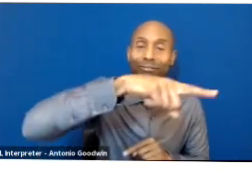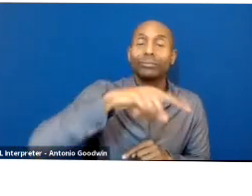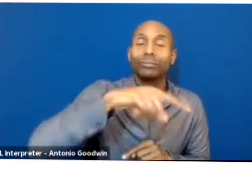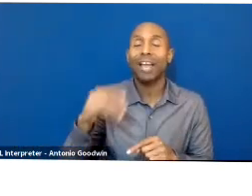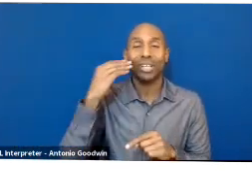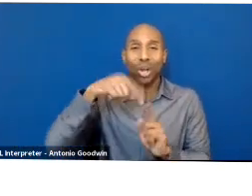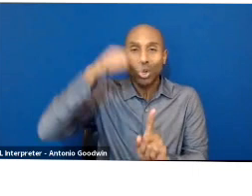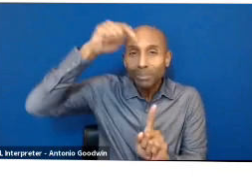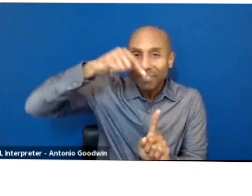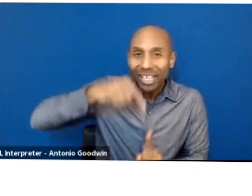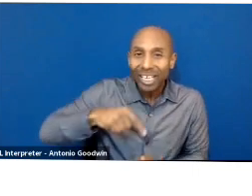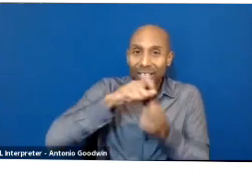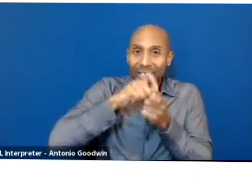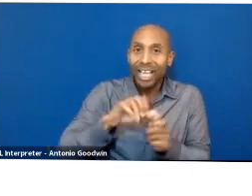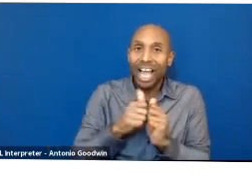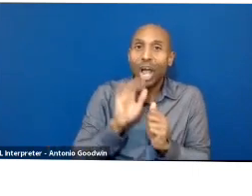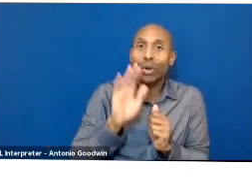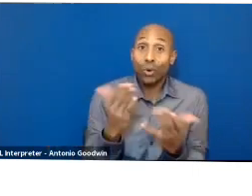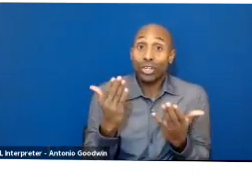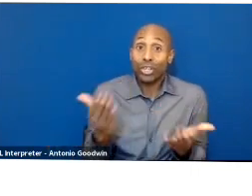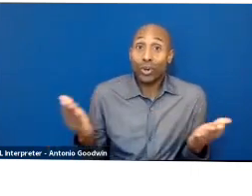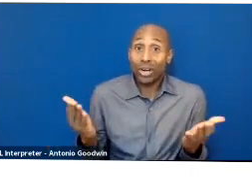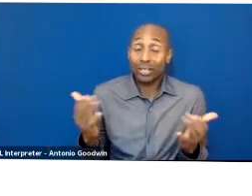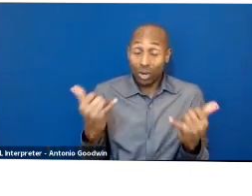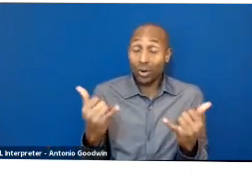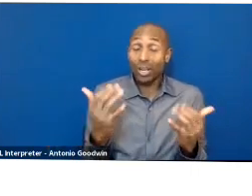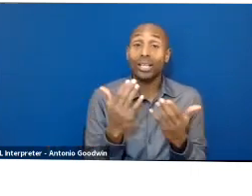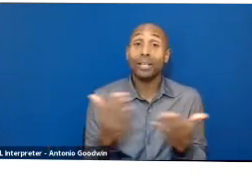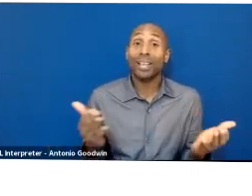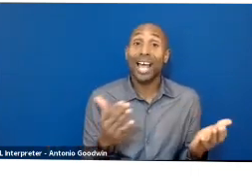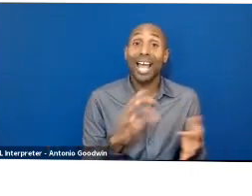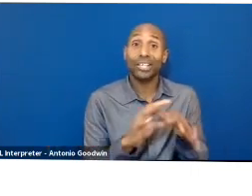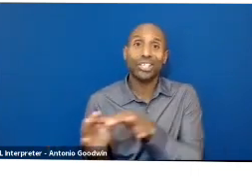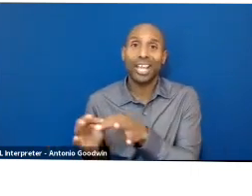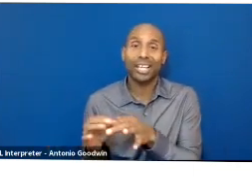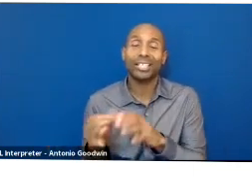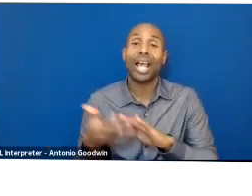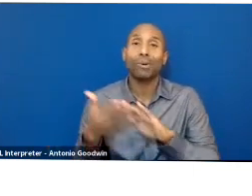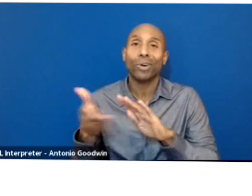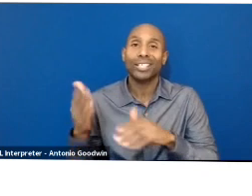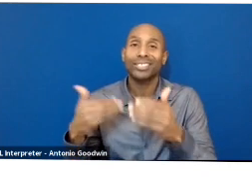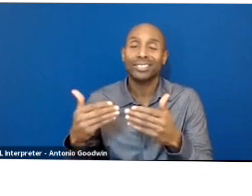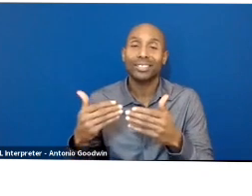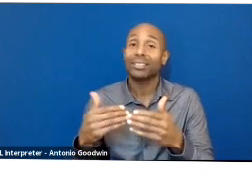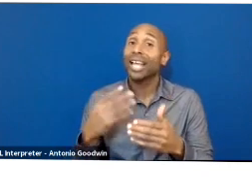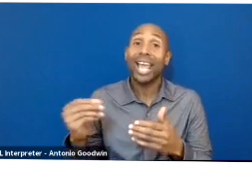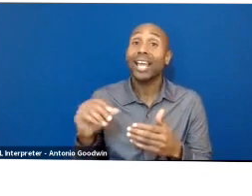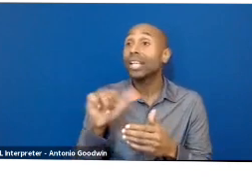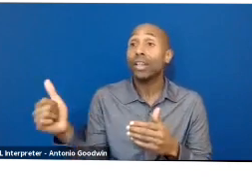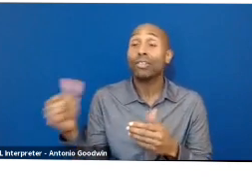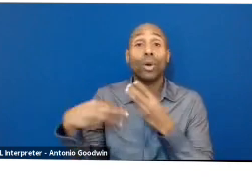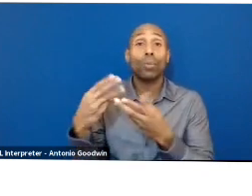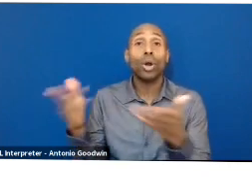all the different places around the world that your current supply chain operates. That's the first thing that needs to happen.